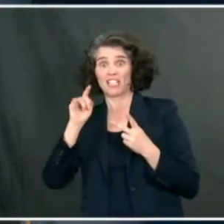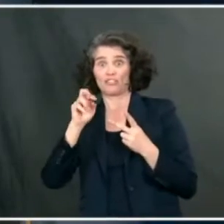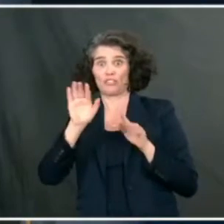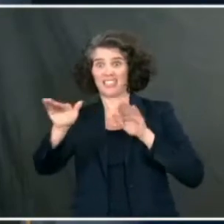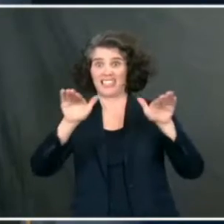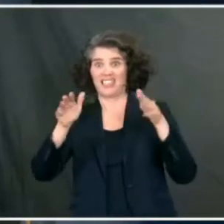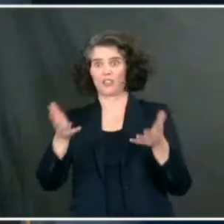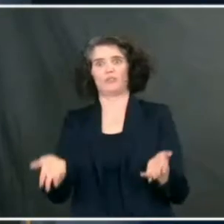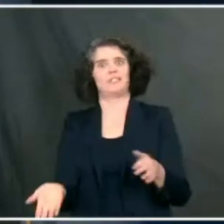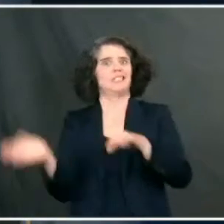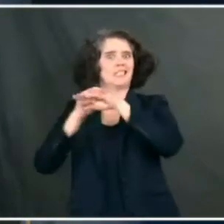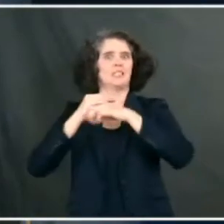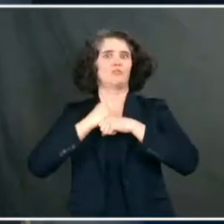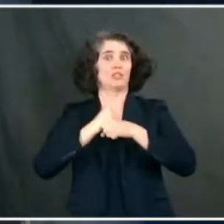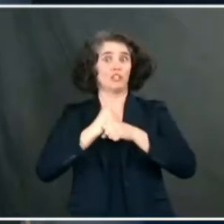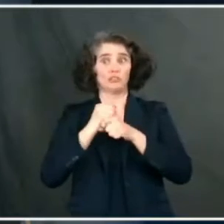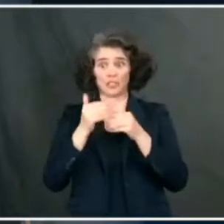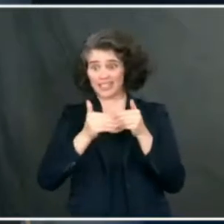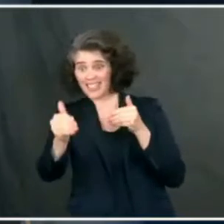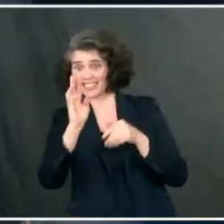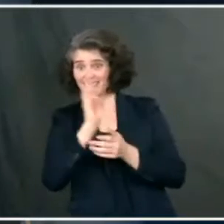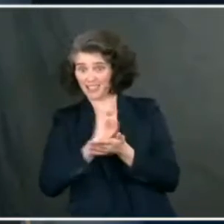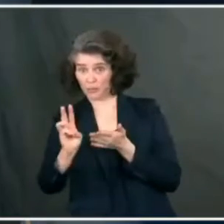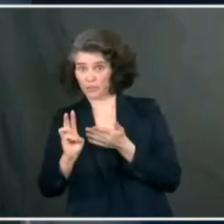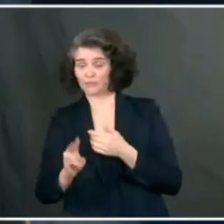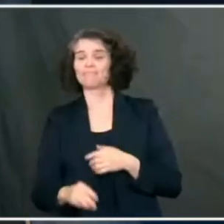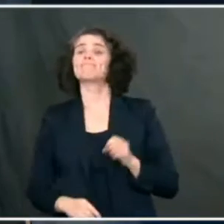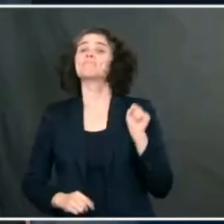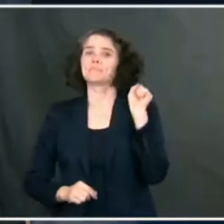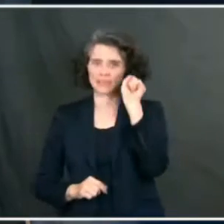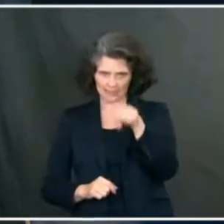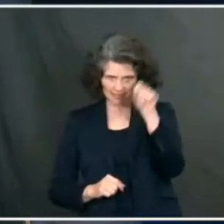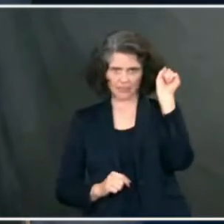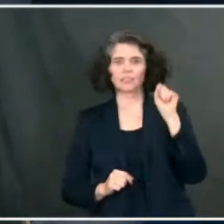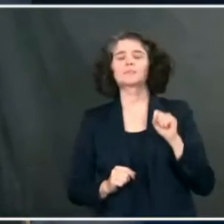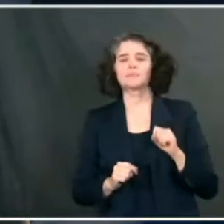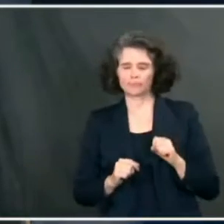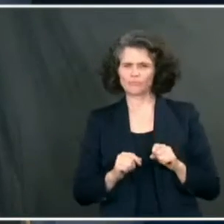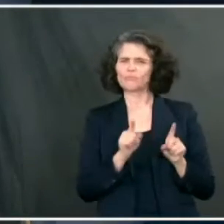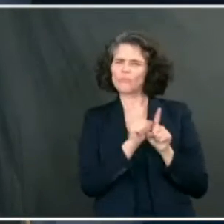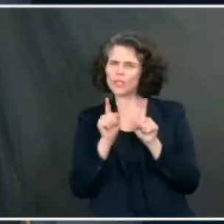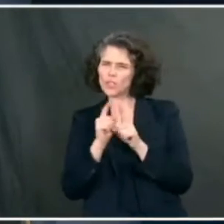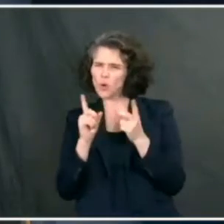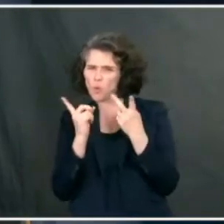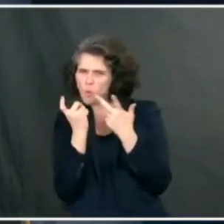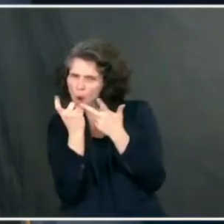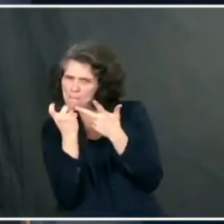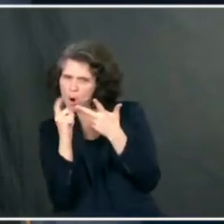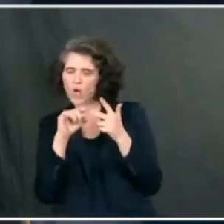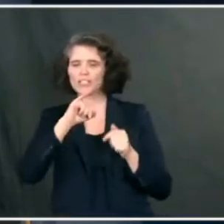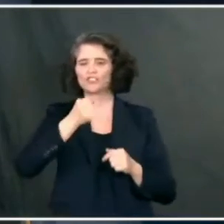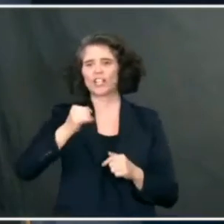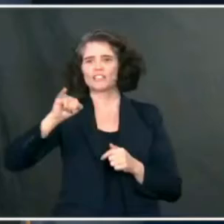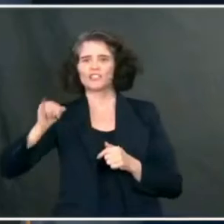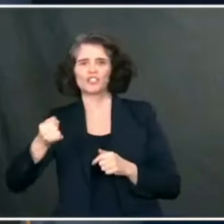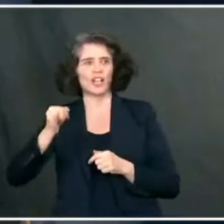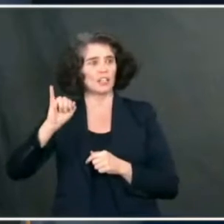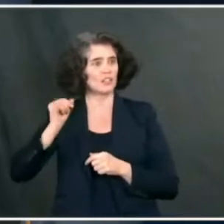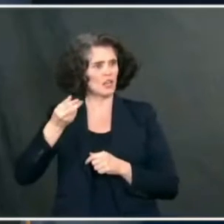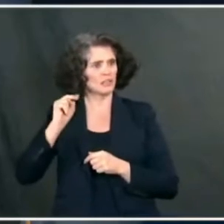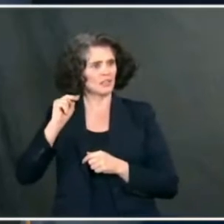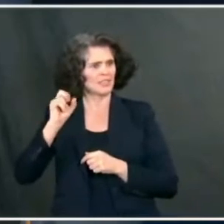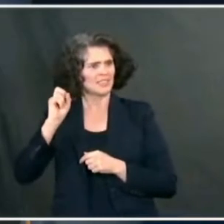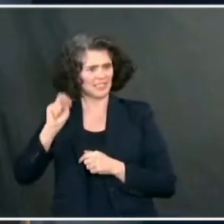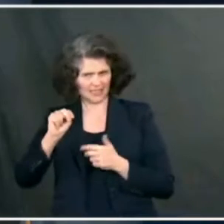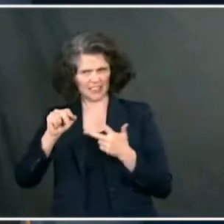as to utilize what we hope will be another player in the field, the J&J, Janssen, as well as other